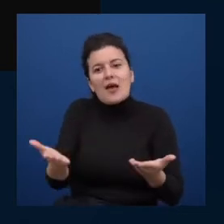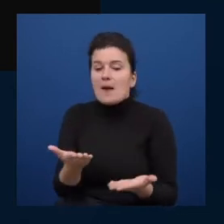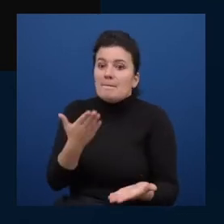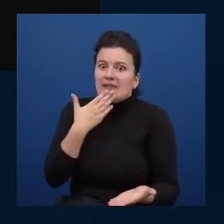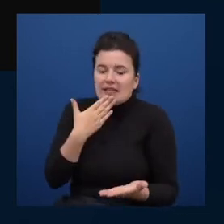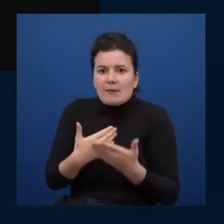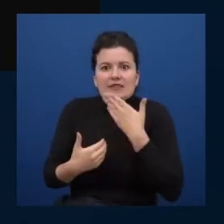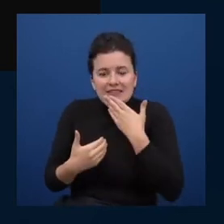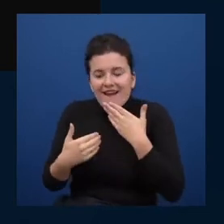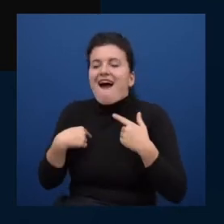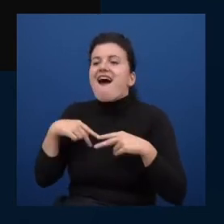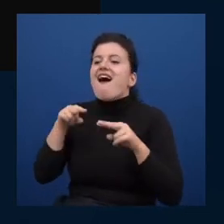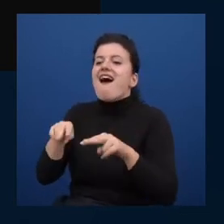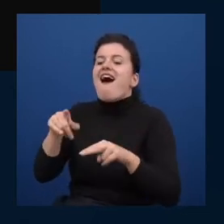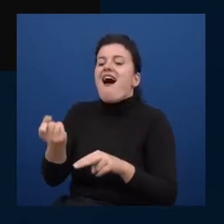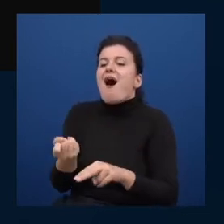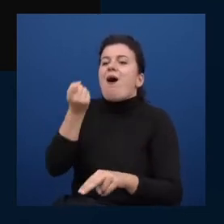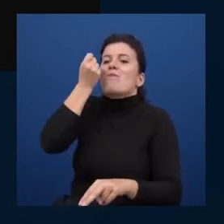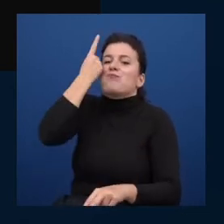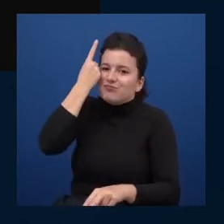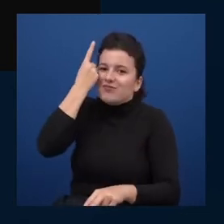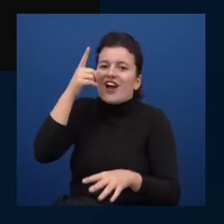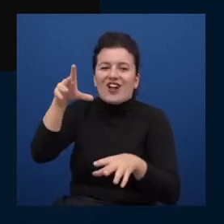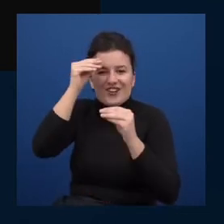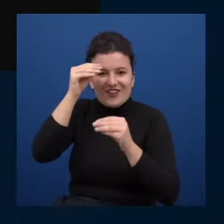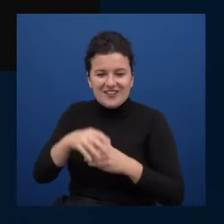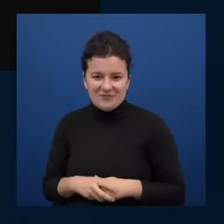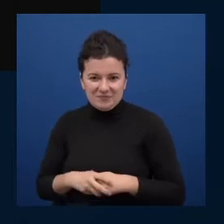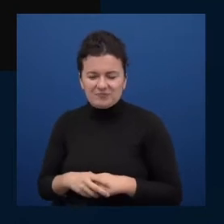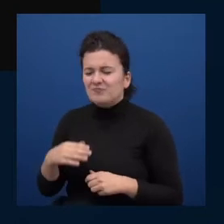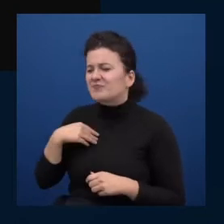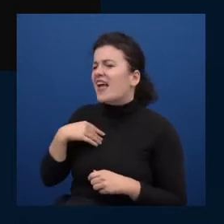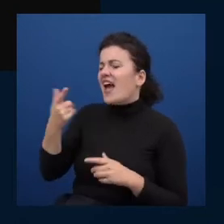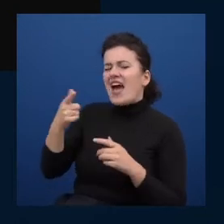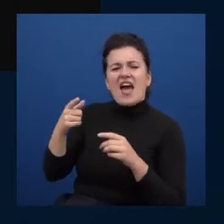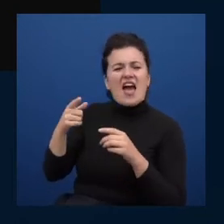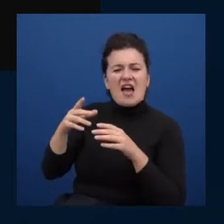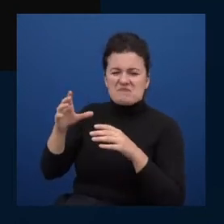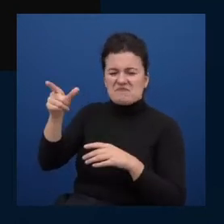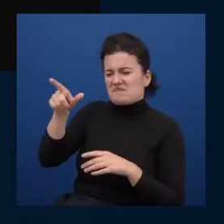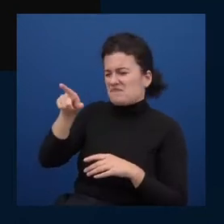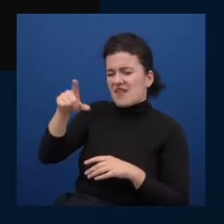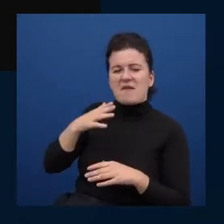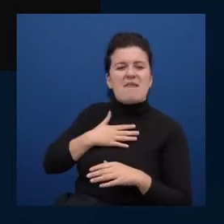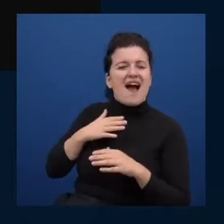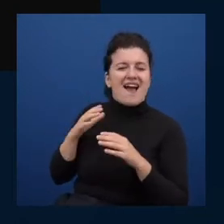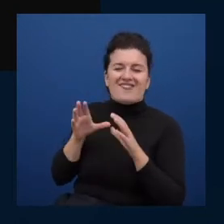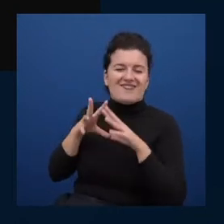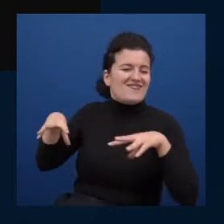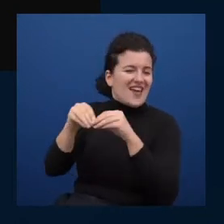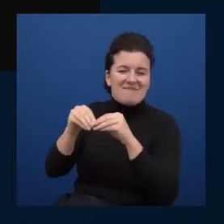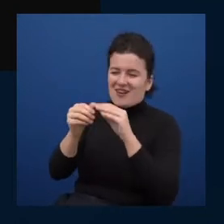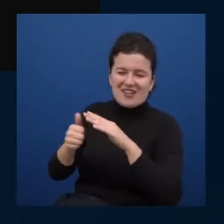those silly things happen right when I gave my uh my uncle who was uh I think he was 85 or 90 when I gave it to him a computer